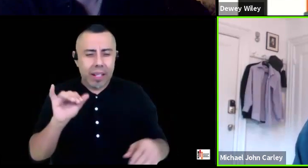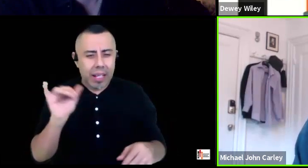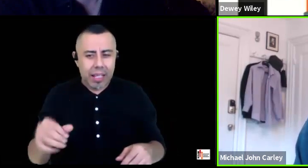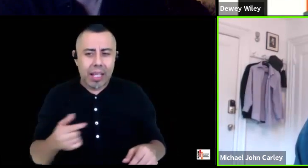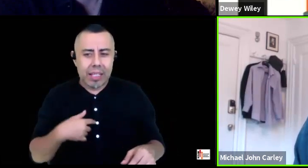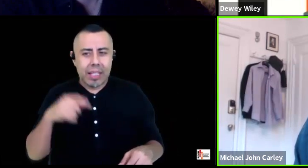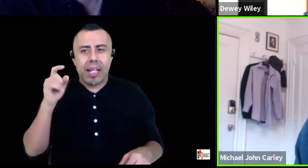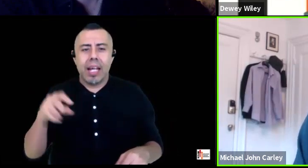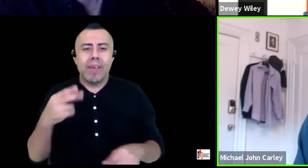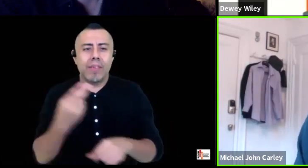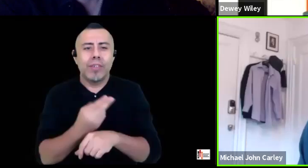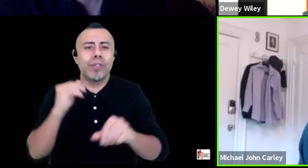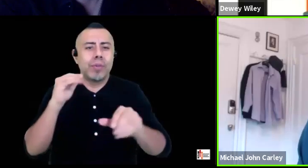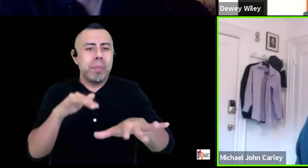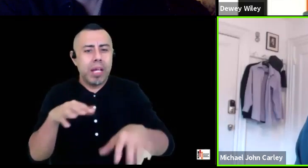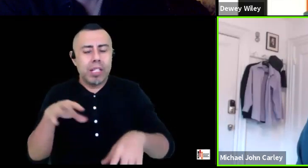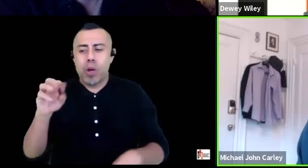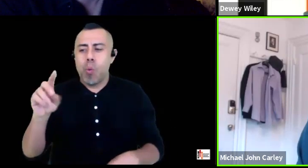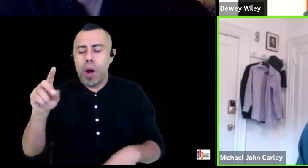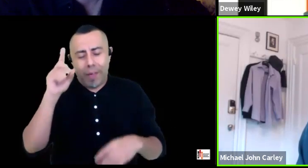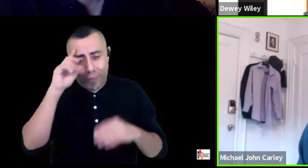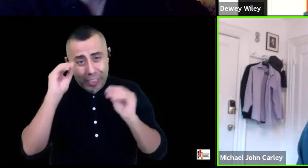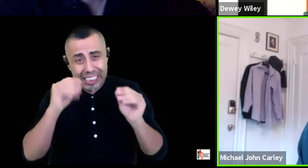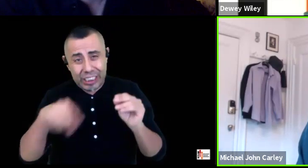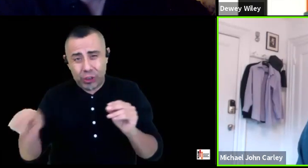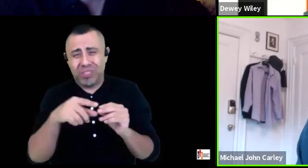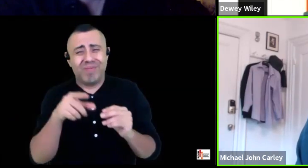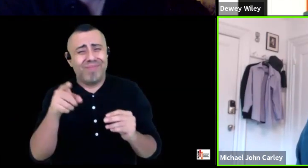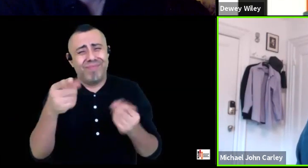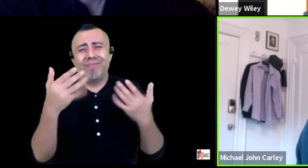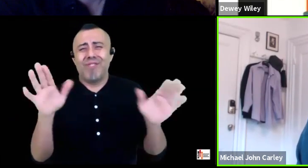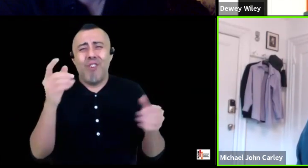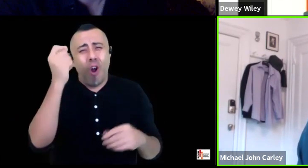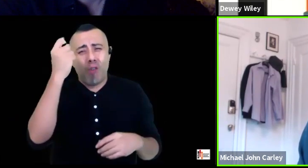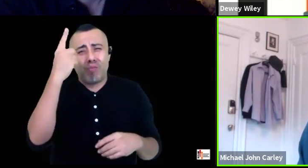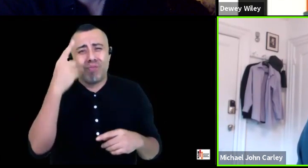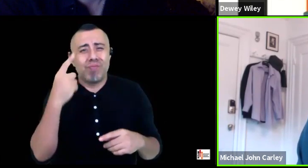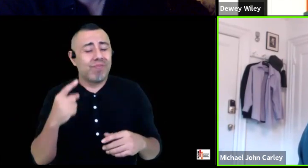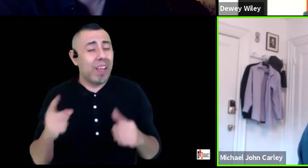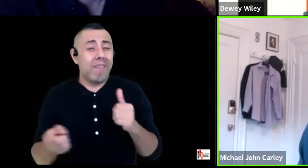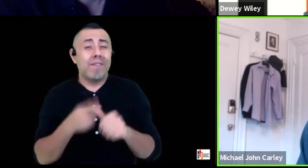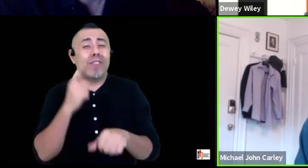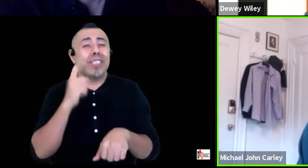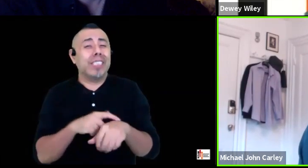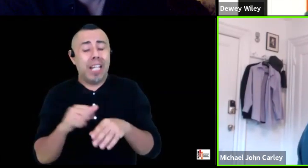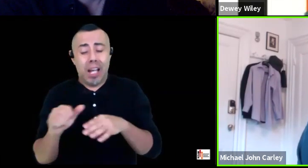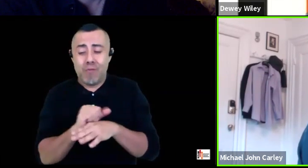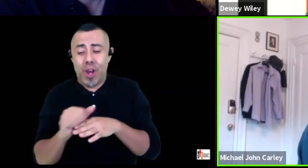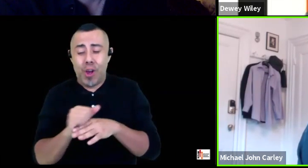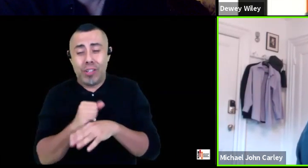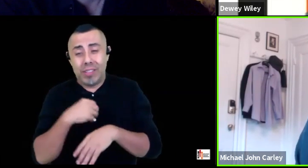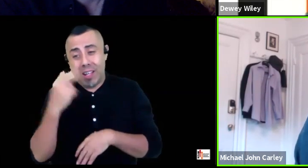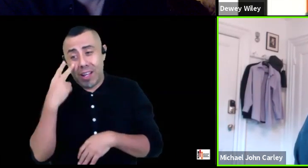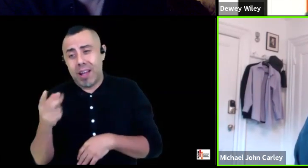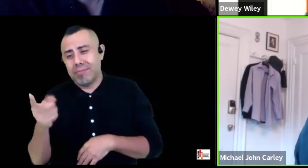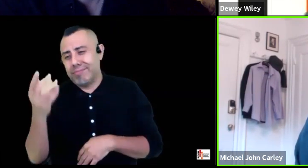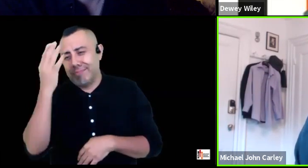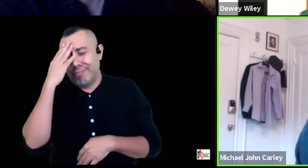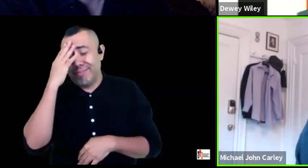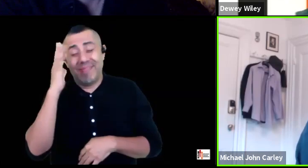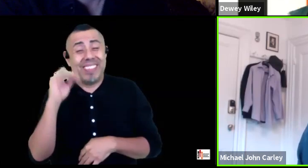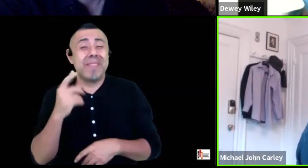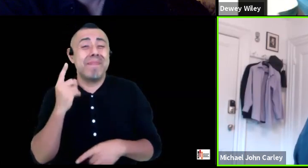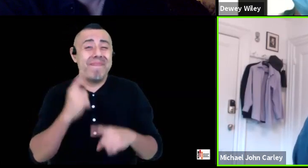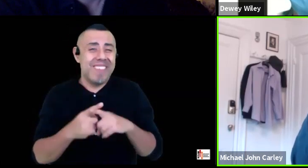a magic wand and teach anybody you guys got it i mean right from the get-go from that rehearsal i saw so it was just really it was just you just made it fun and